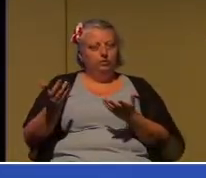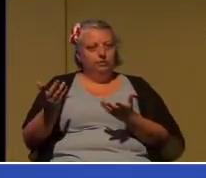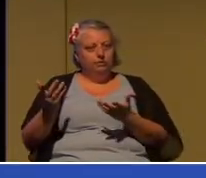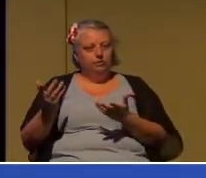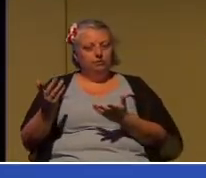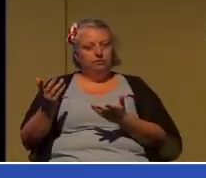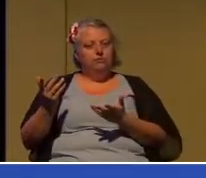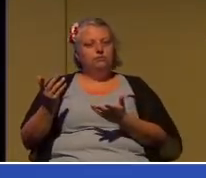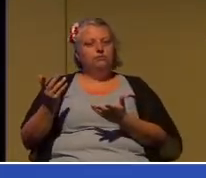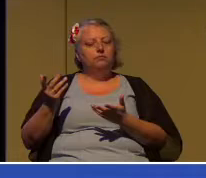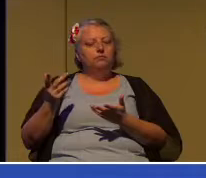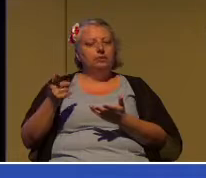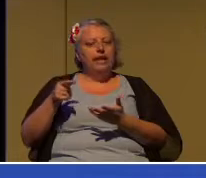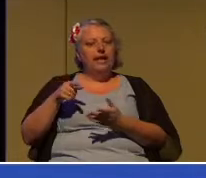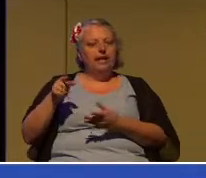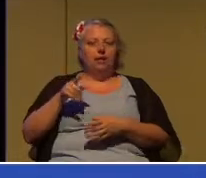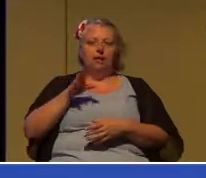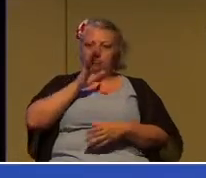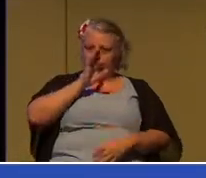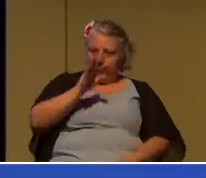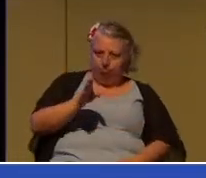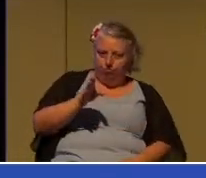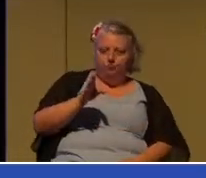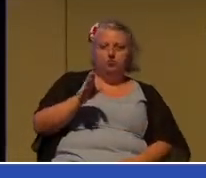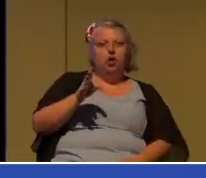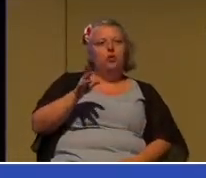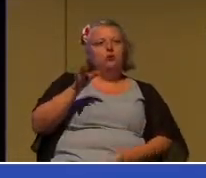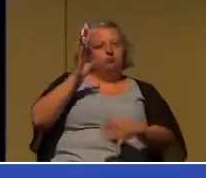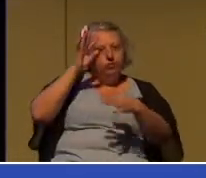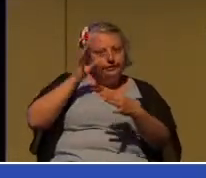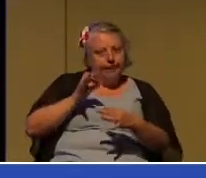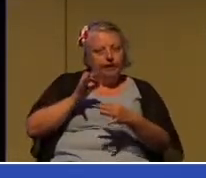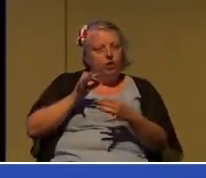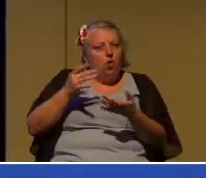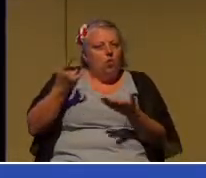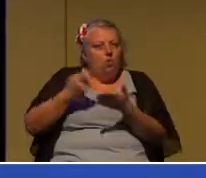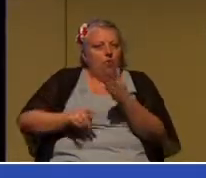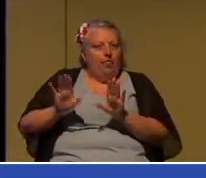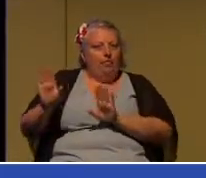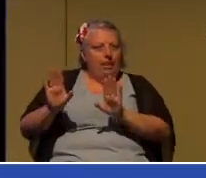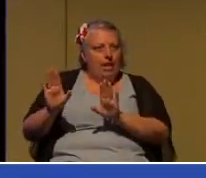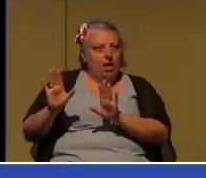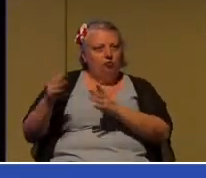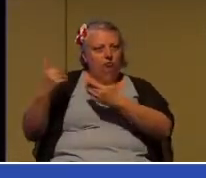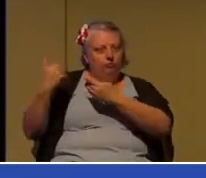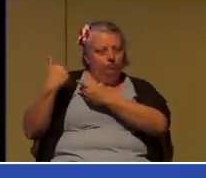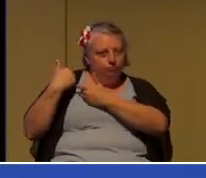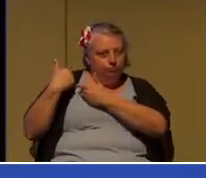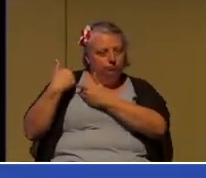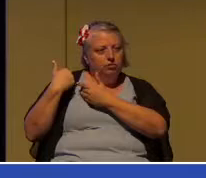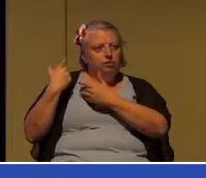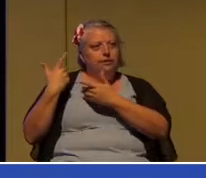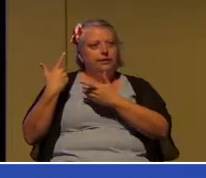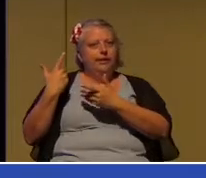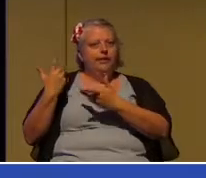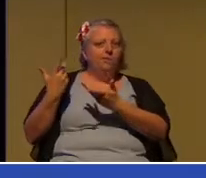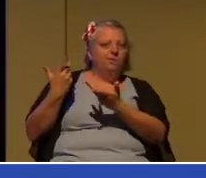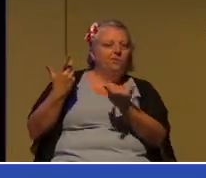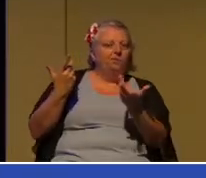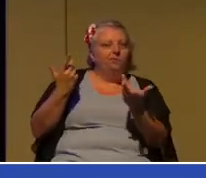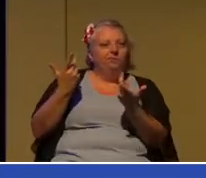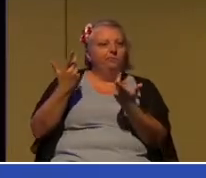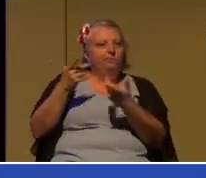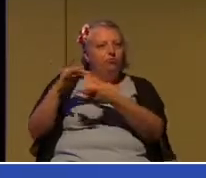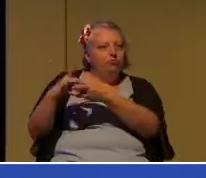oath. And they establish the nature and the degree of our relationship. Now, the clearest